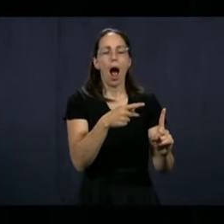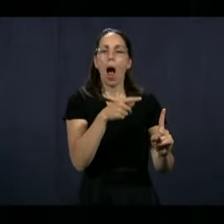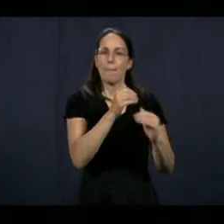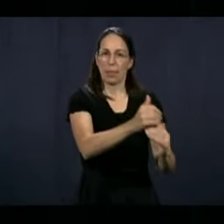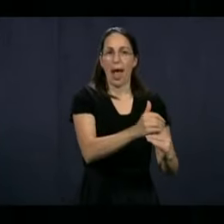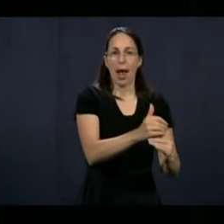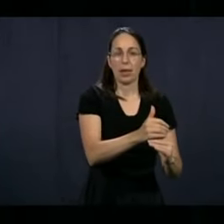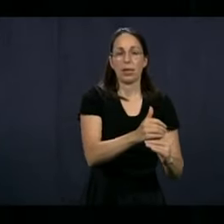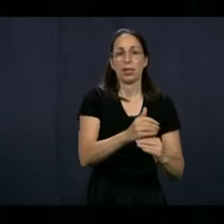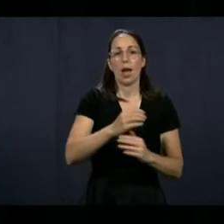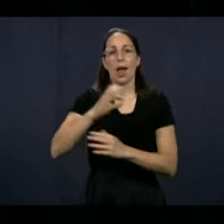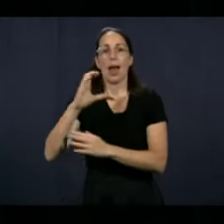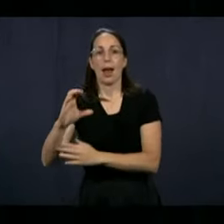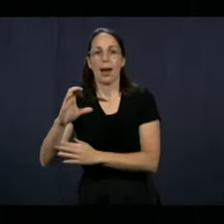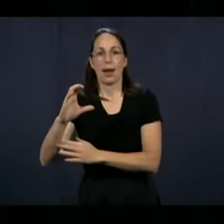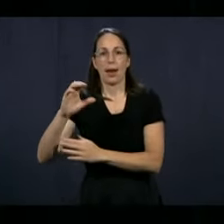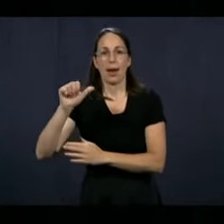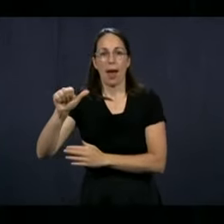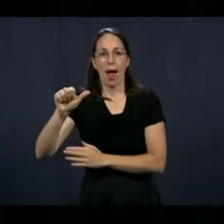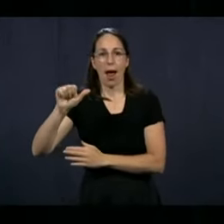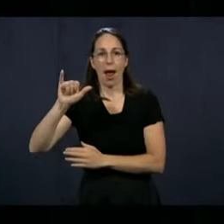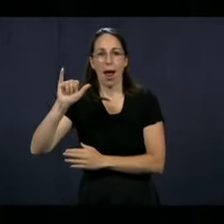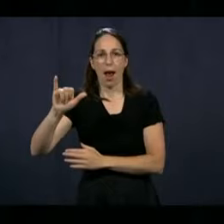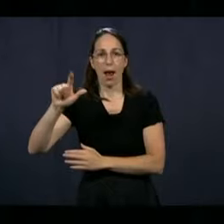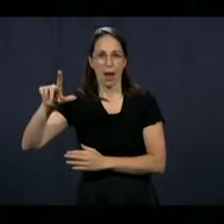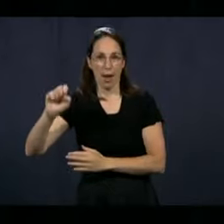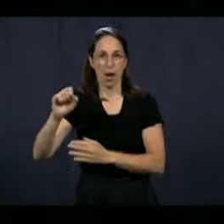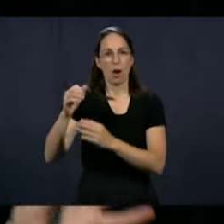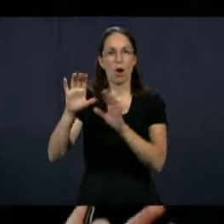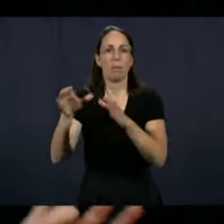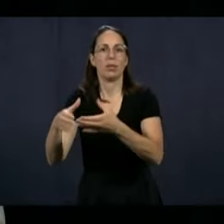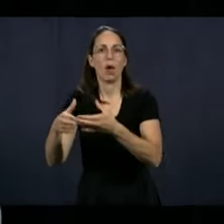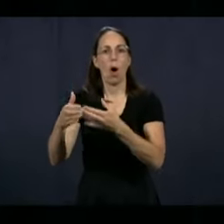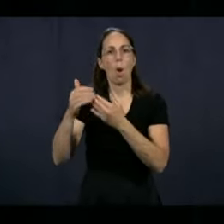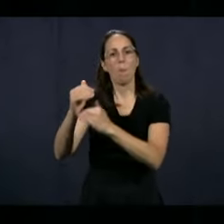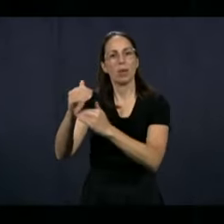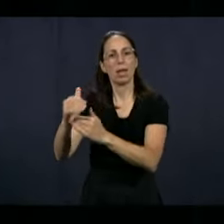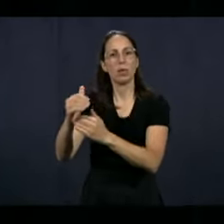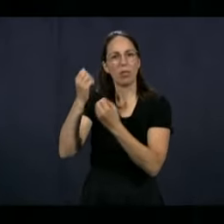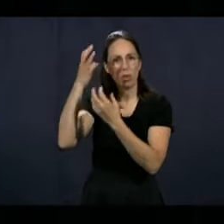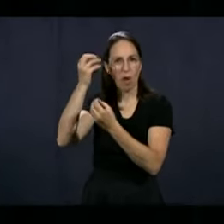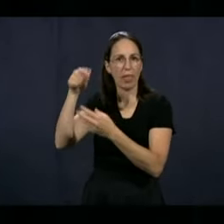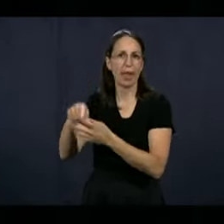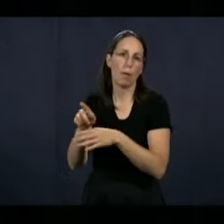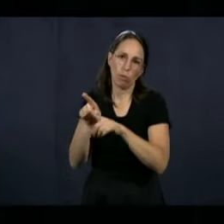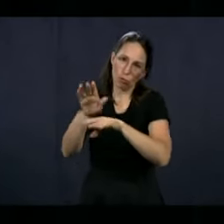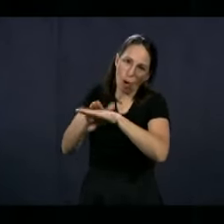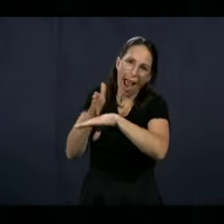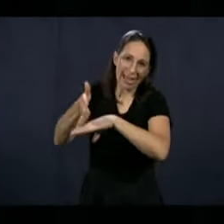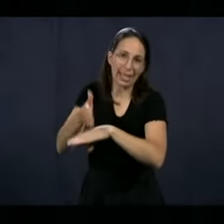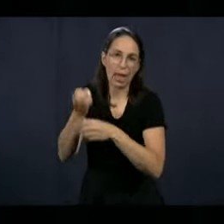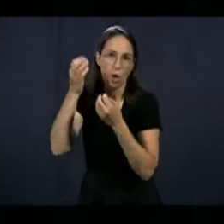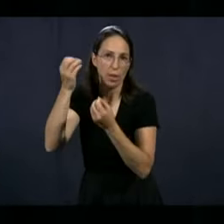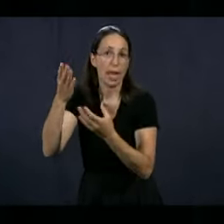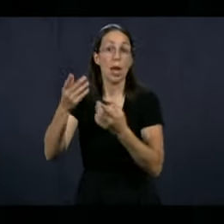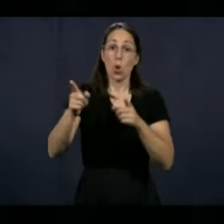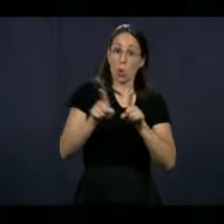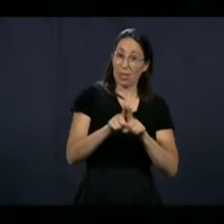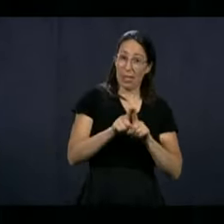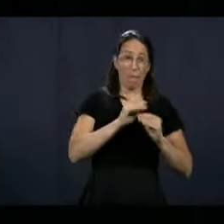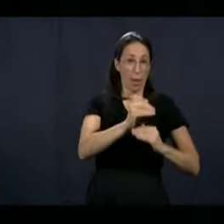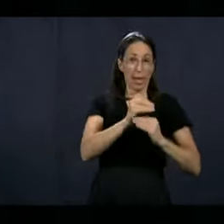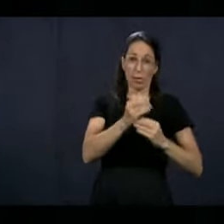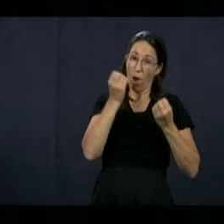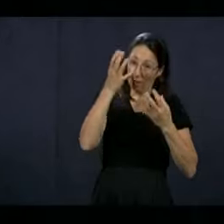the CAI, the Commission of Access to Information, they would be involved in the information. And, of course, my team and myself for the personal